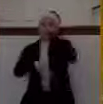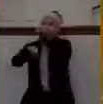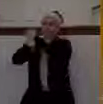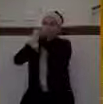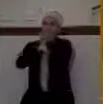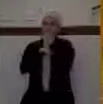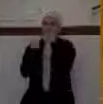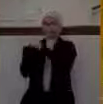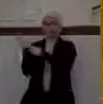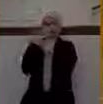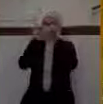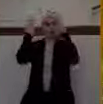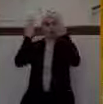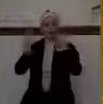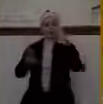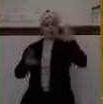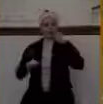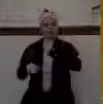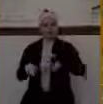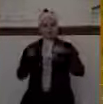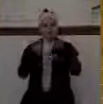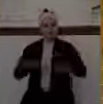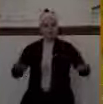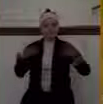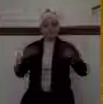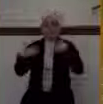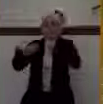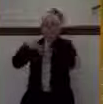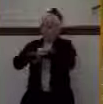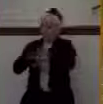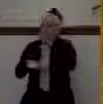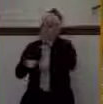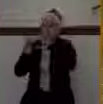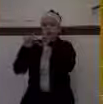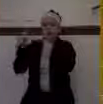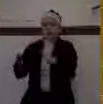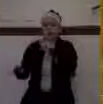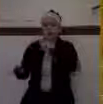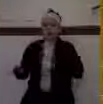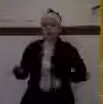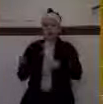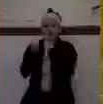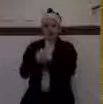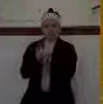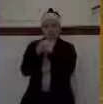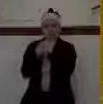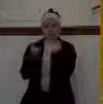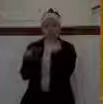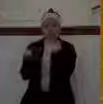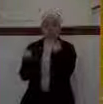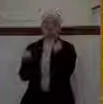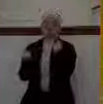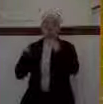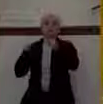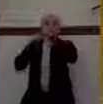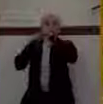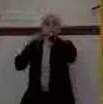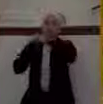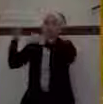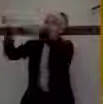And whenever Solomon would go to the house of God for worship, what the guards would do is they would take those shields and they would